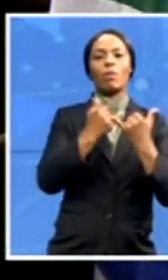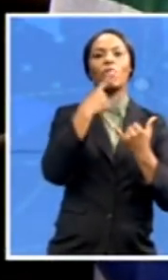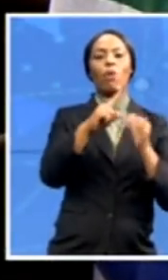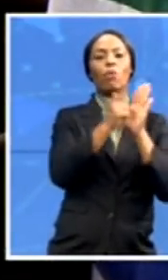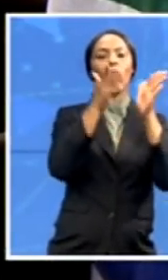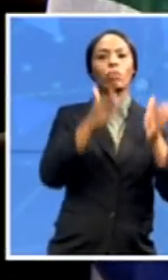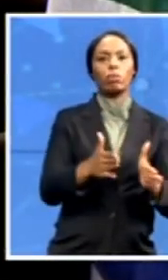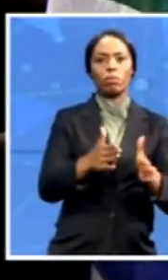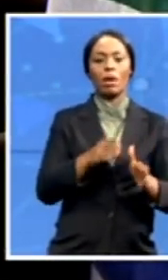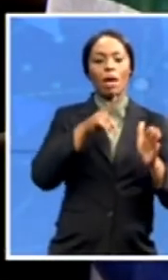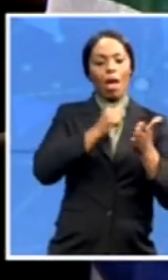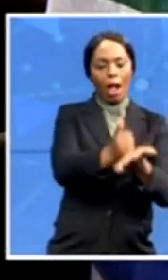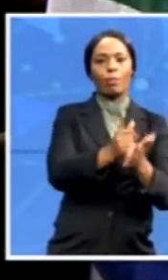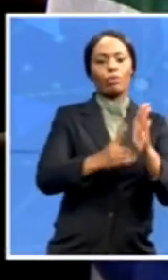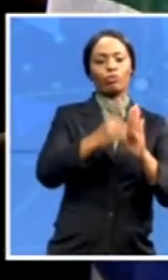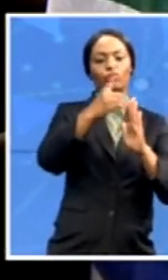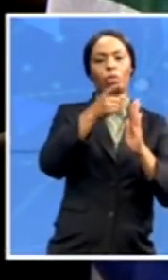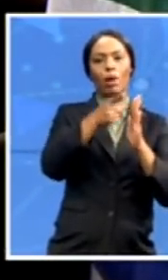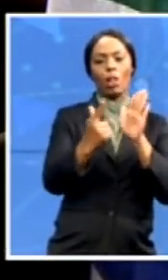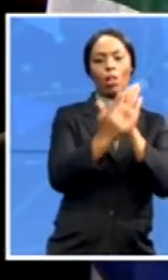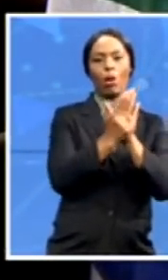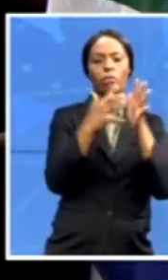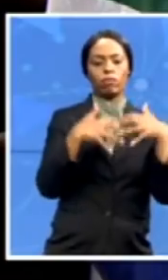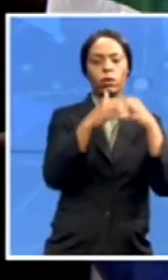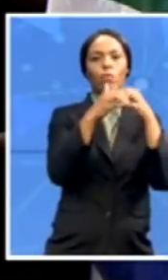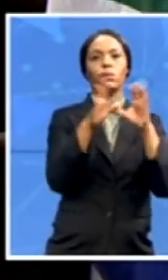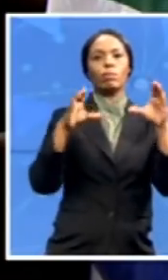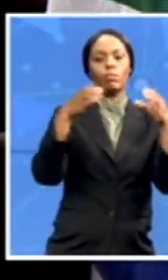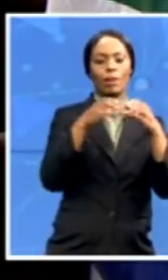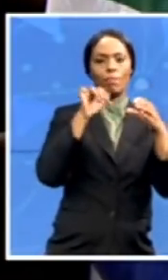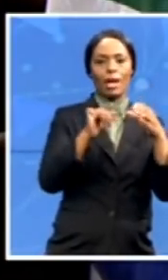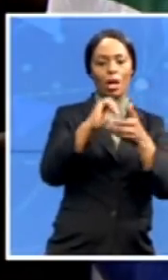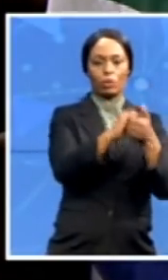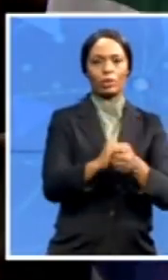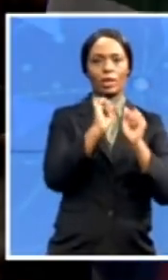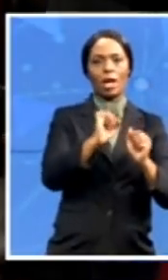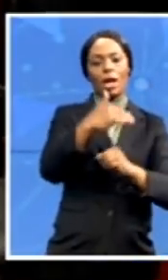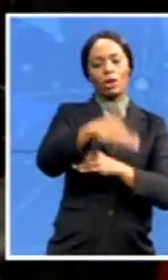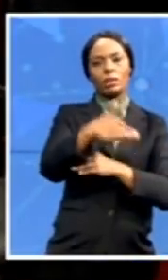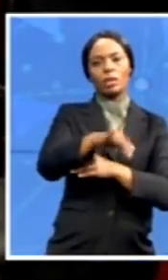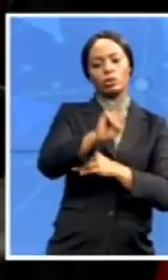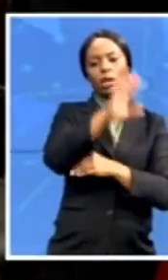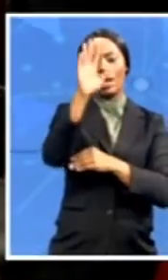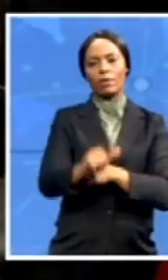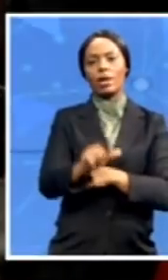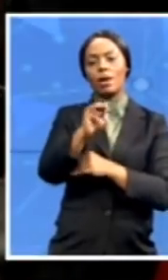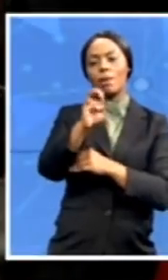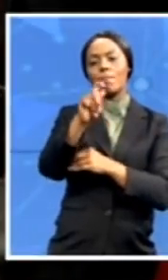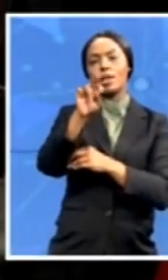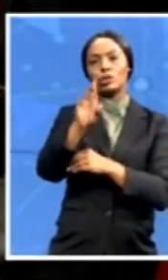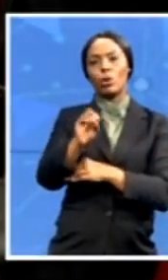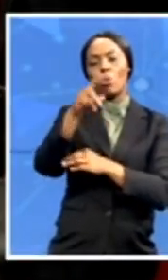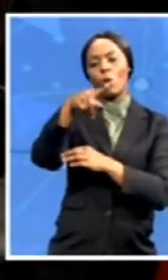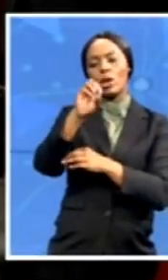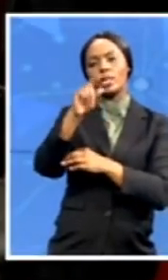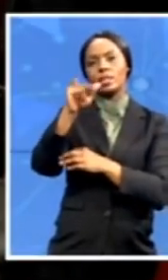leading law firms outside South Africa's major metropolitan areas. At the same time, he played